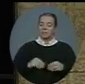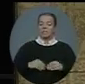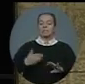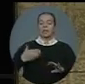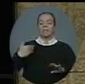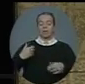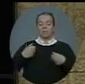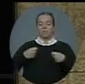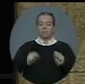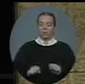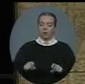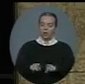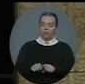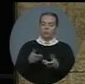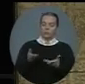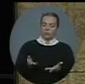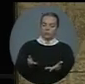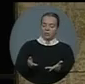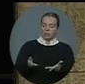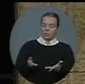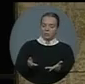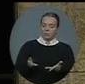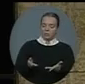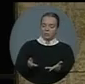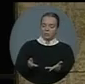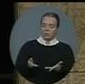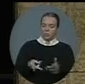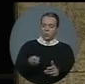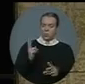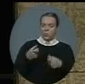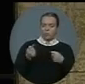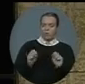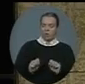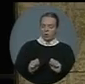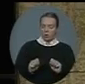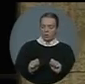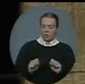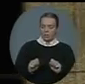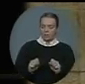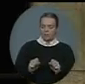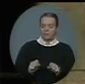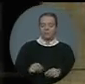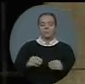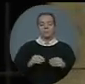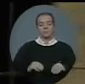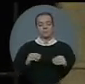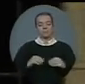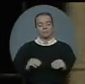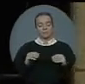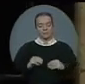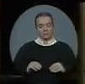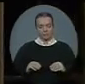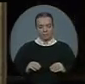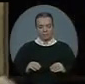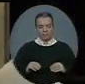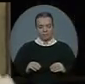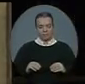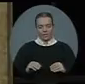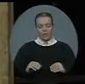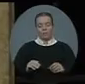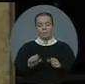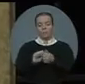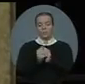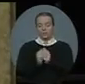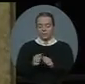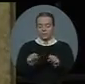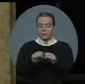and damaging. Will the Minister change and fix the immigration system properly instead of crumbling